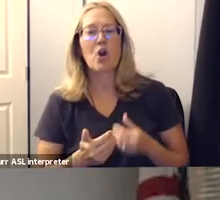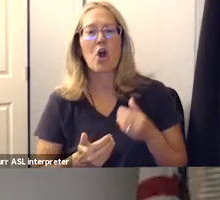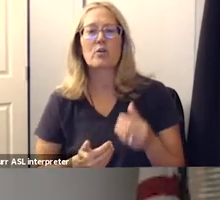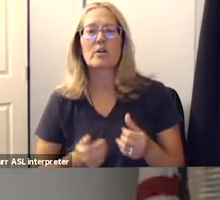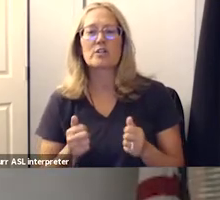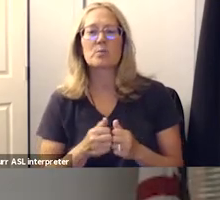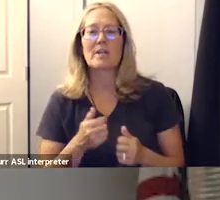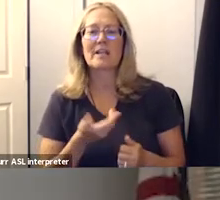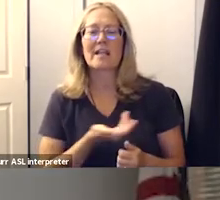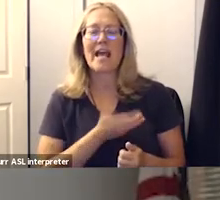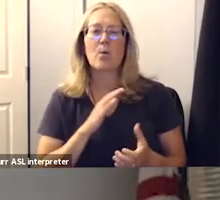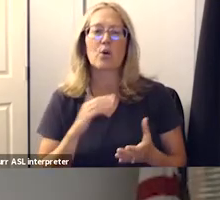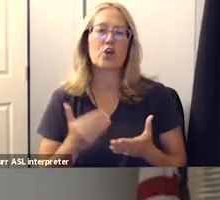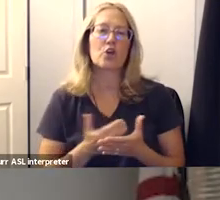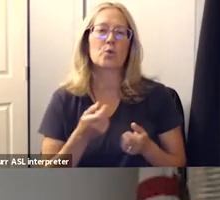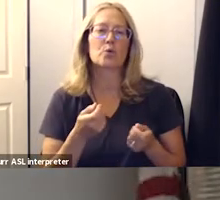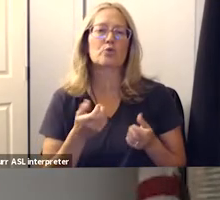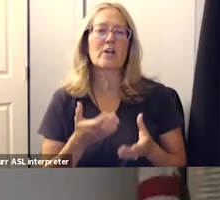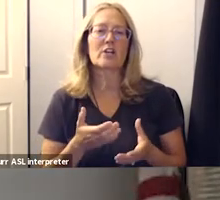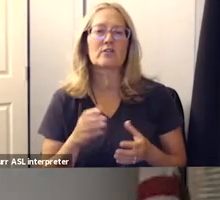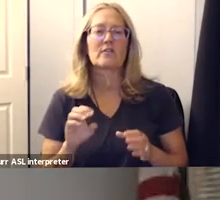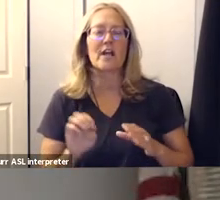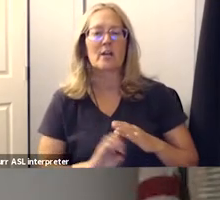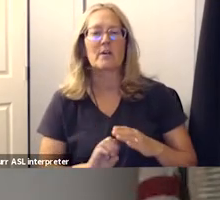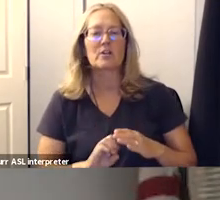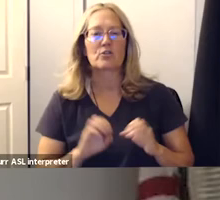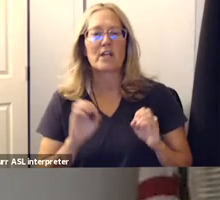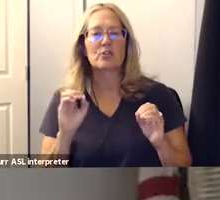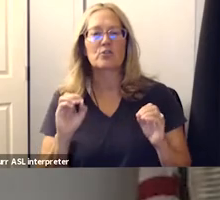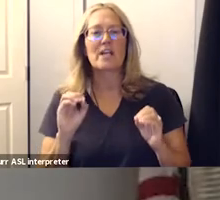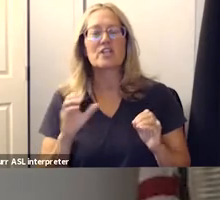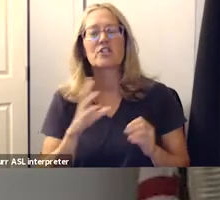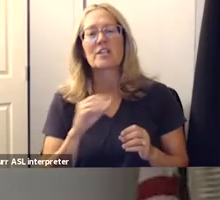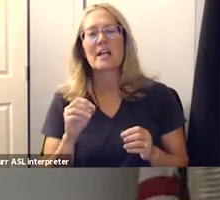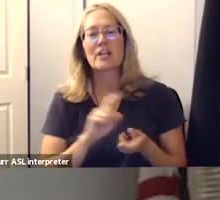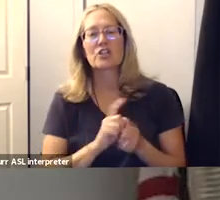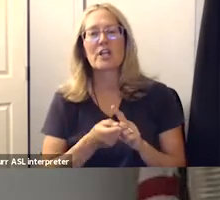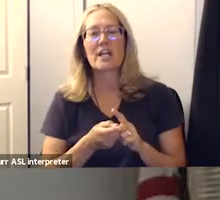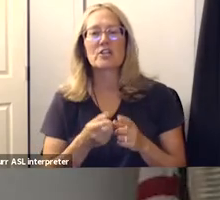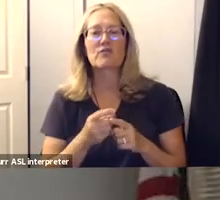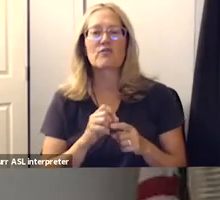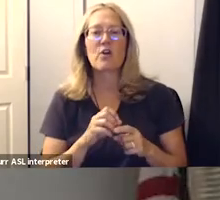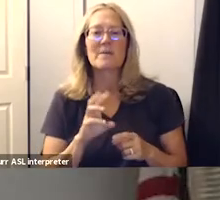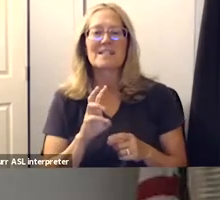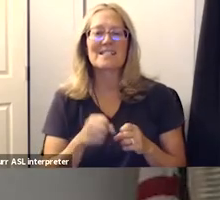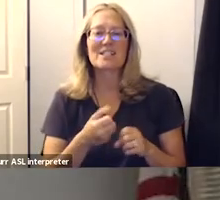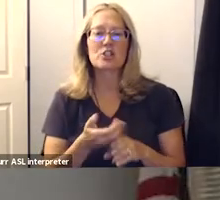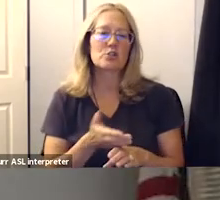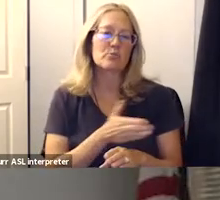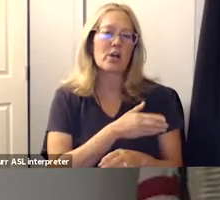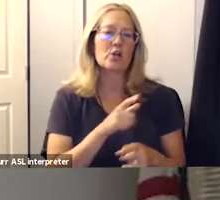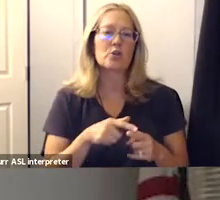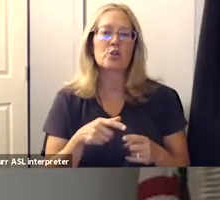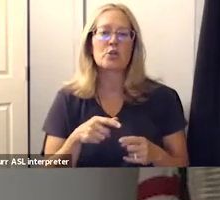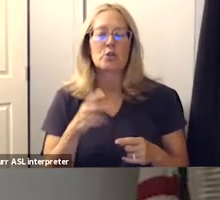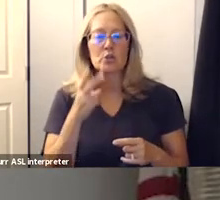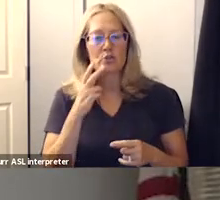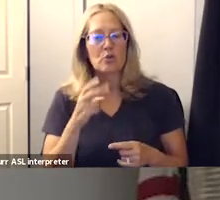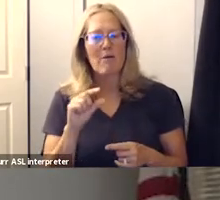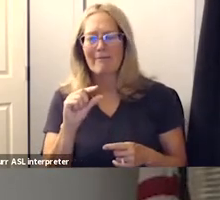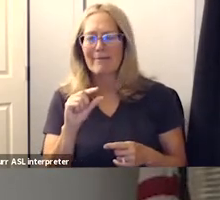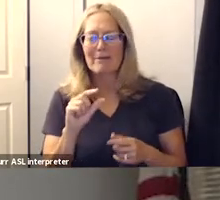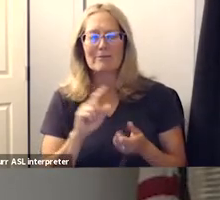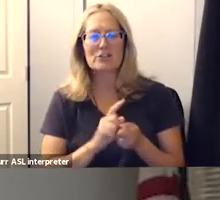fairly new director of elementary education a change from the stagnant six years prior that saw a little change in helping